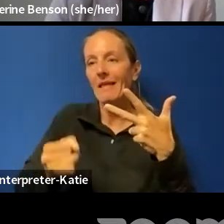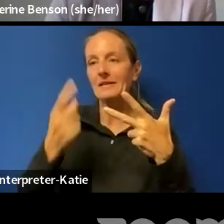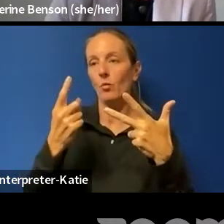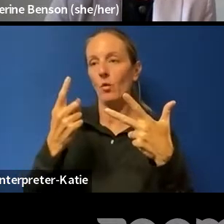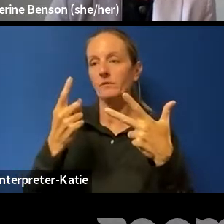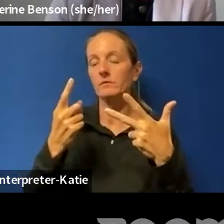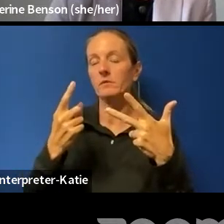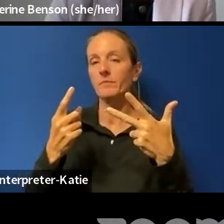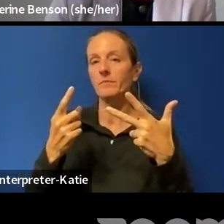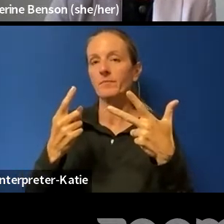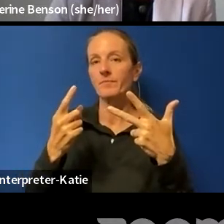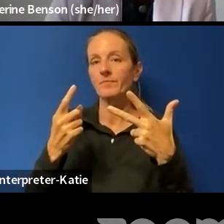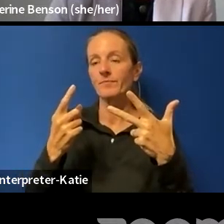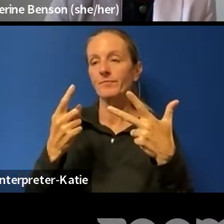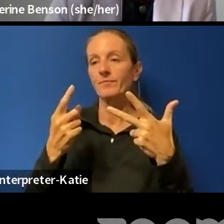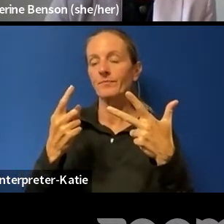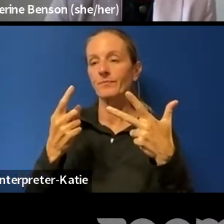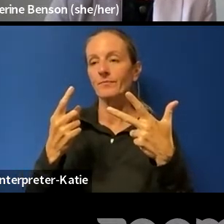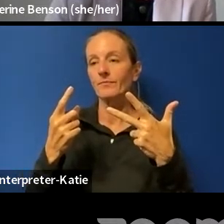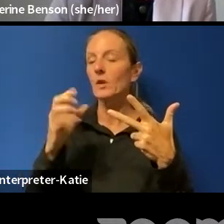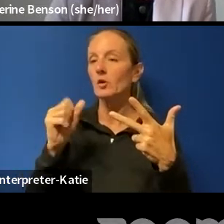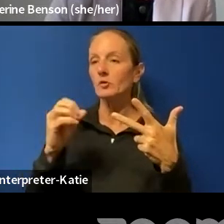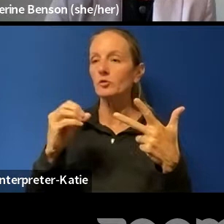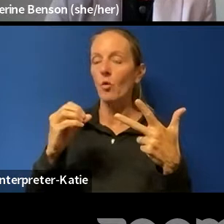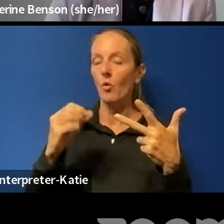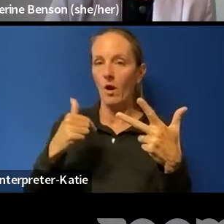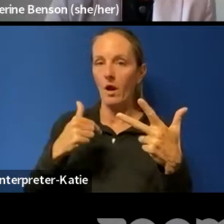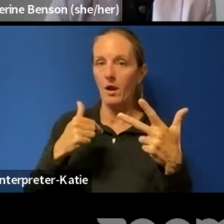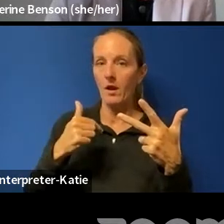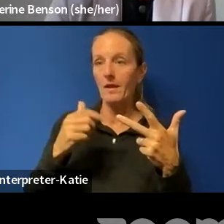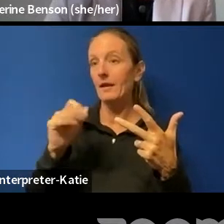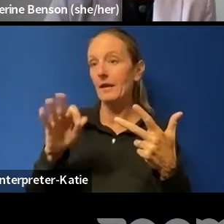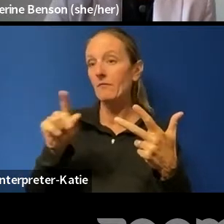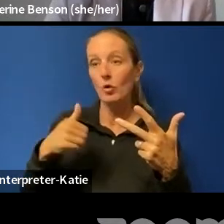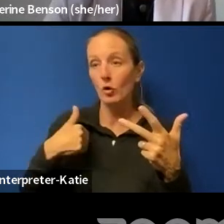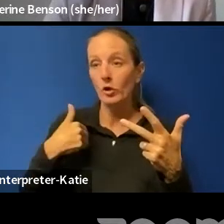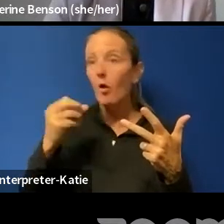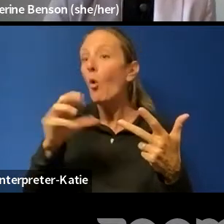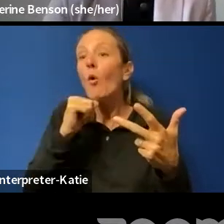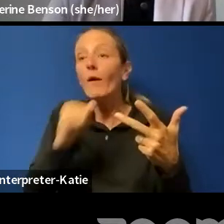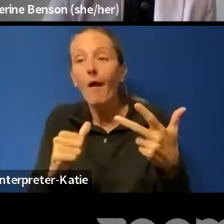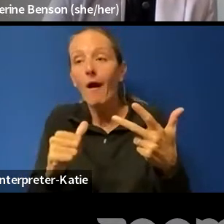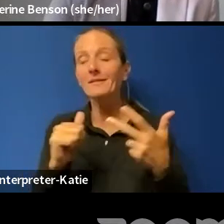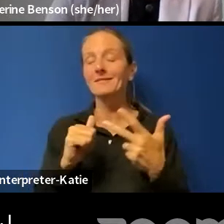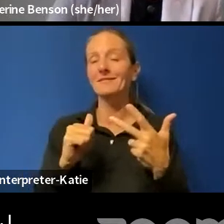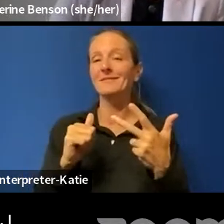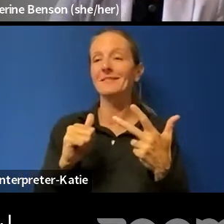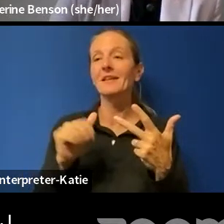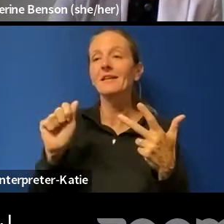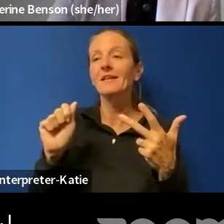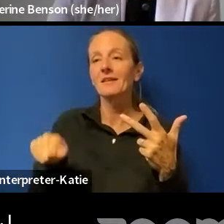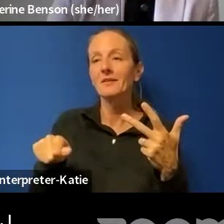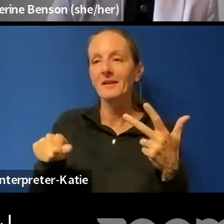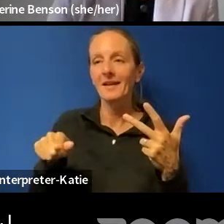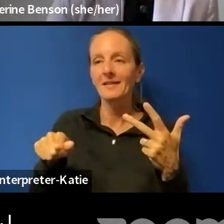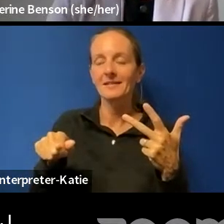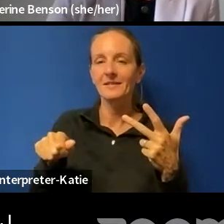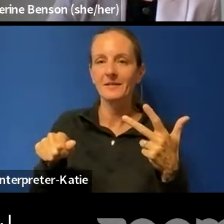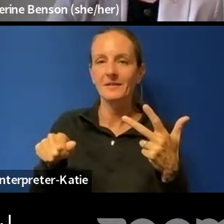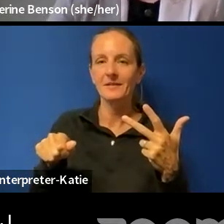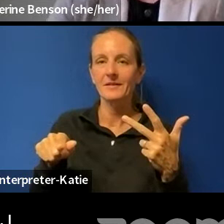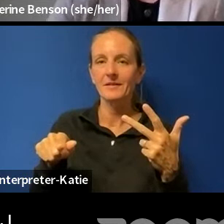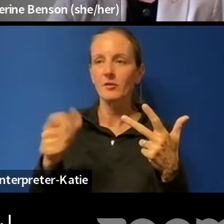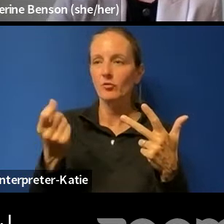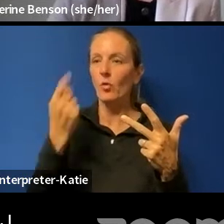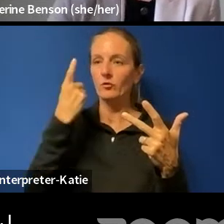better situate yourself as a young person, or even if you aren't young, just in order